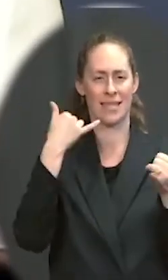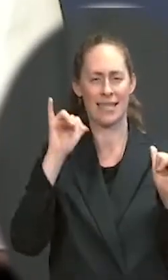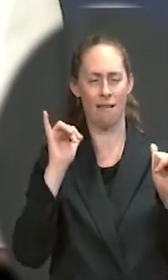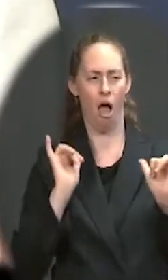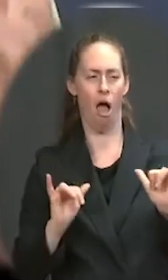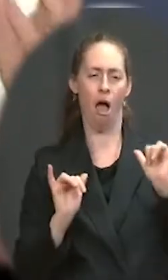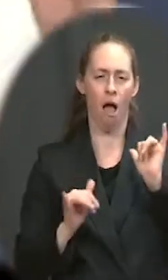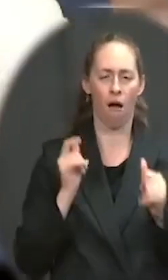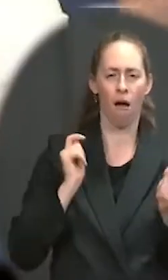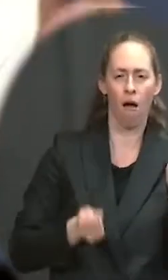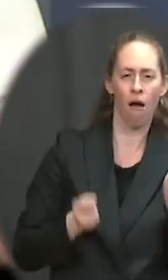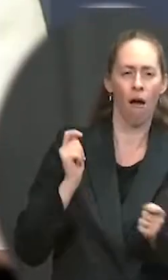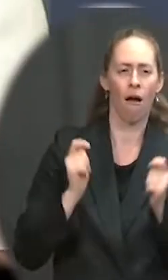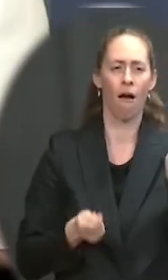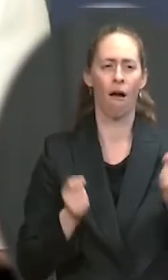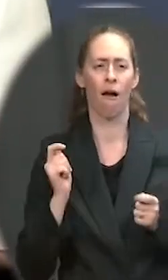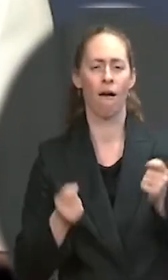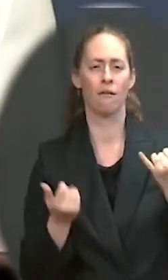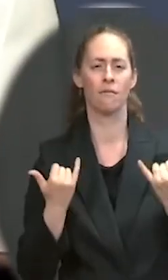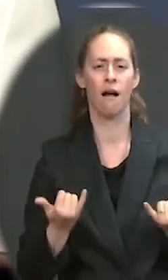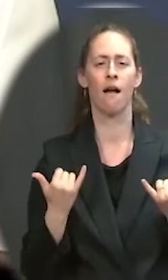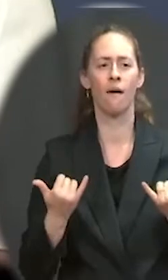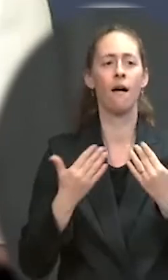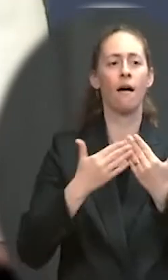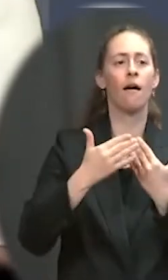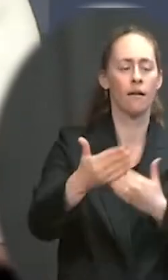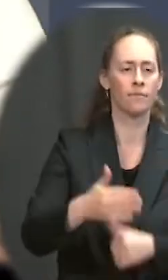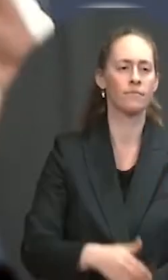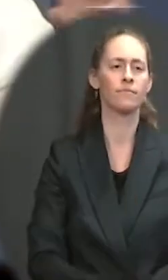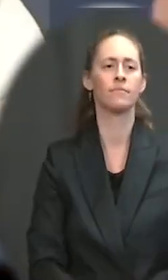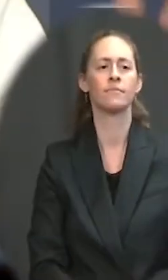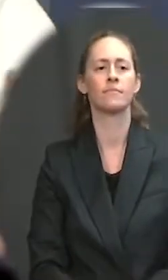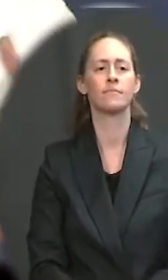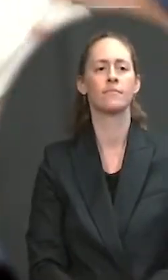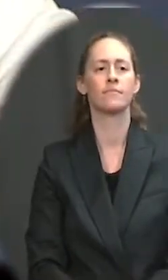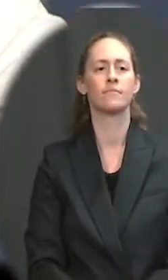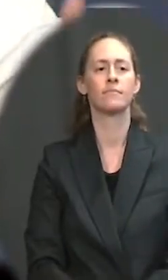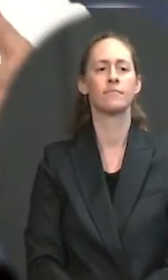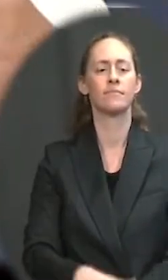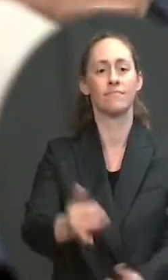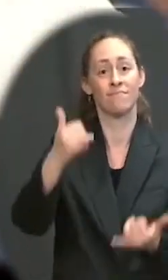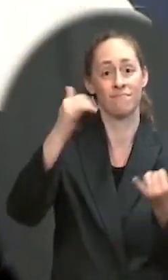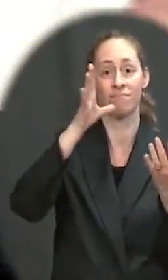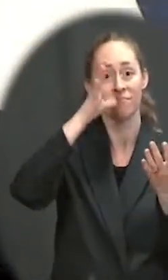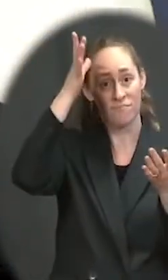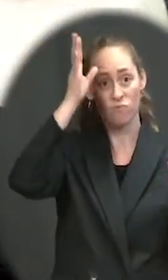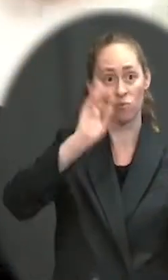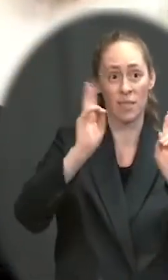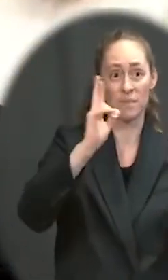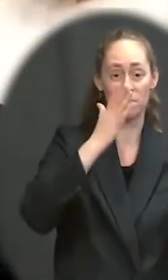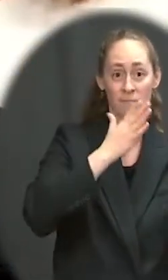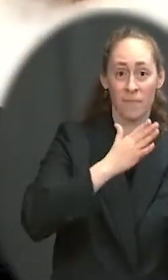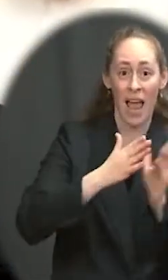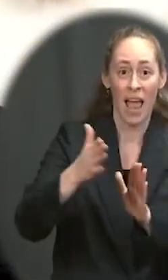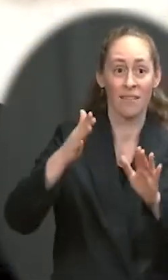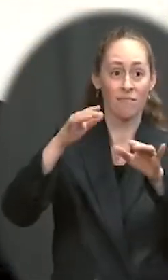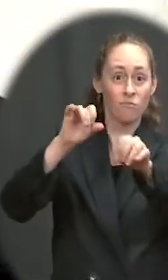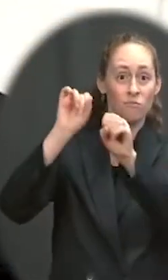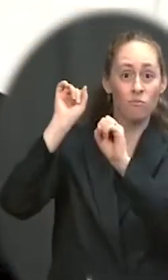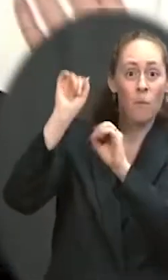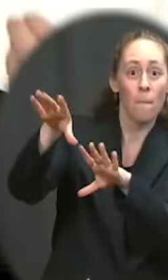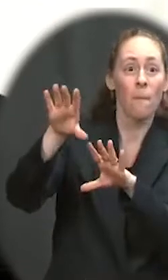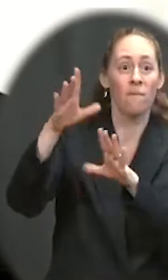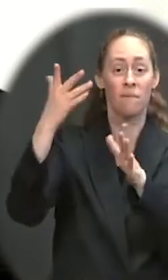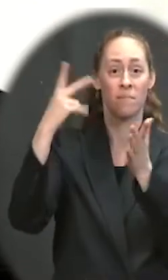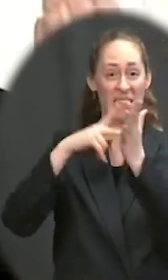dropping off — as parents, I should say, are dropping off their kids at summer camp, as there are tons of kids, tons of parents, counselors — you know,